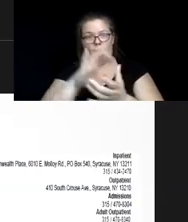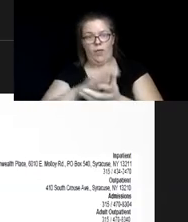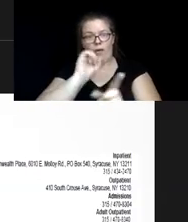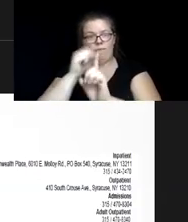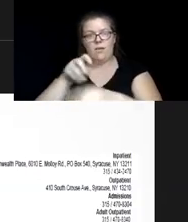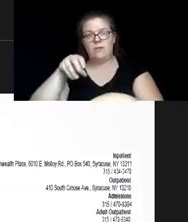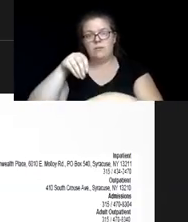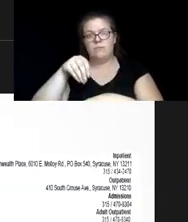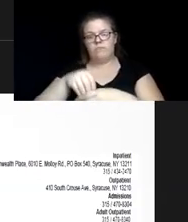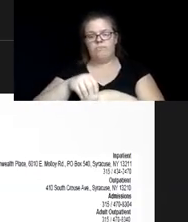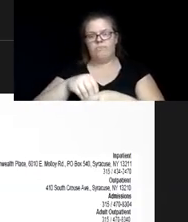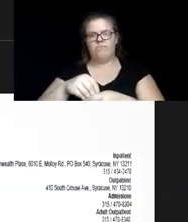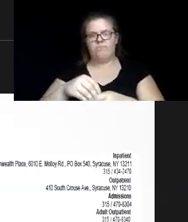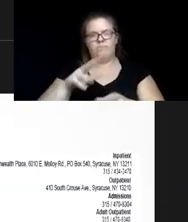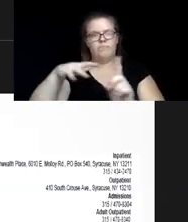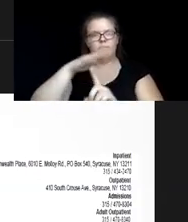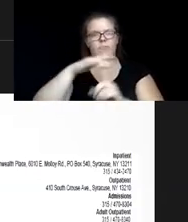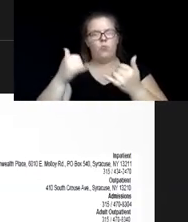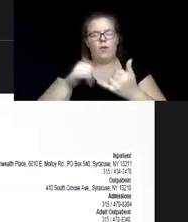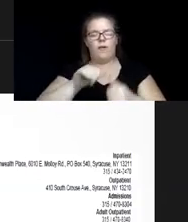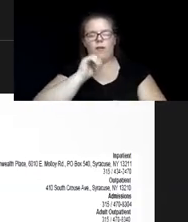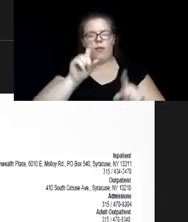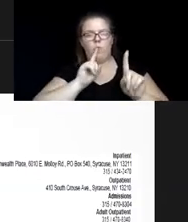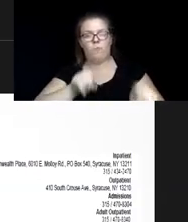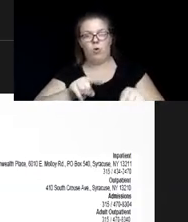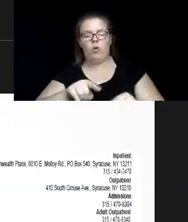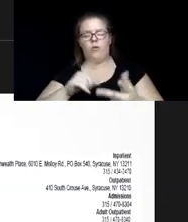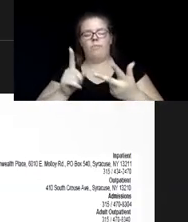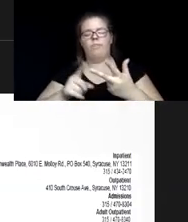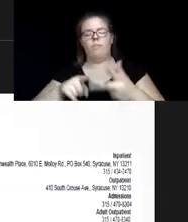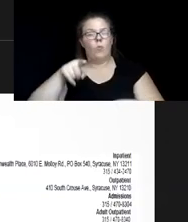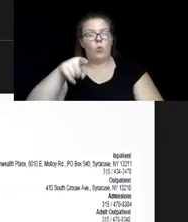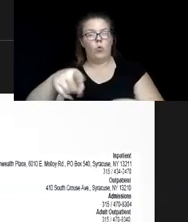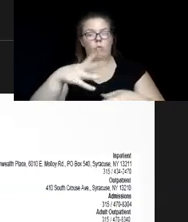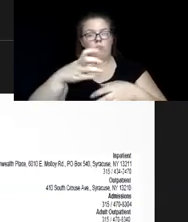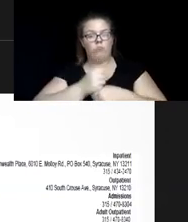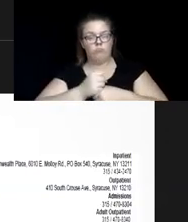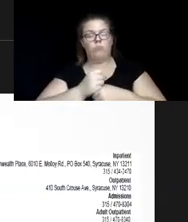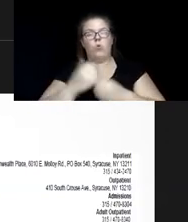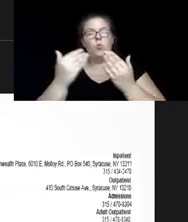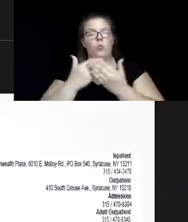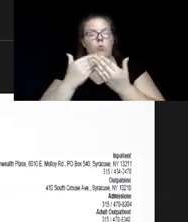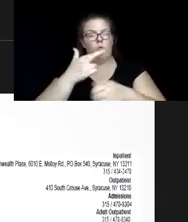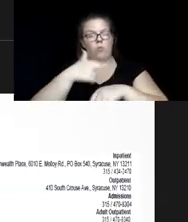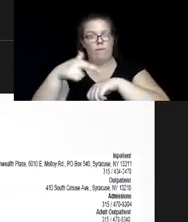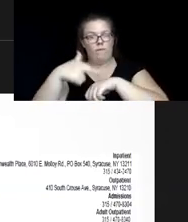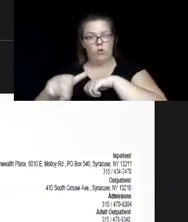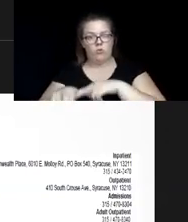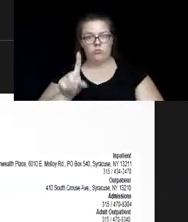that are not being reported? And are you taking new referrals now? So three, three parts there. Yeah.